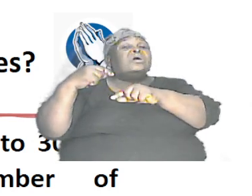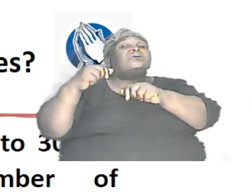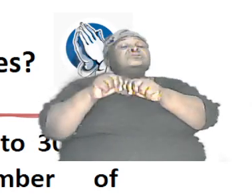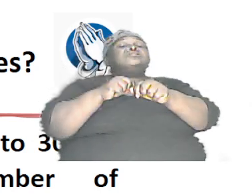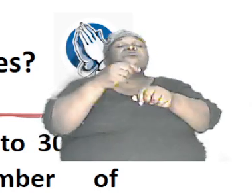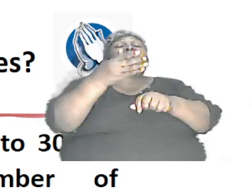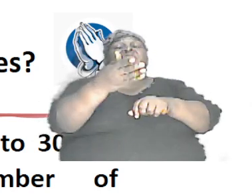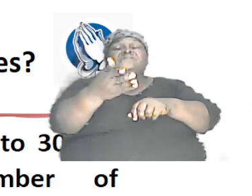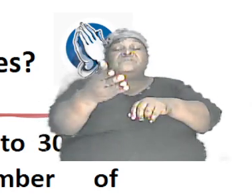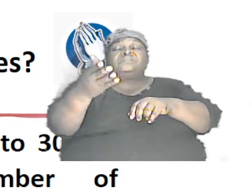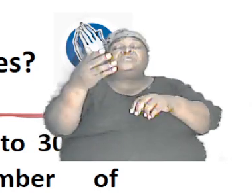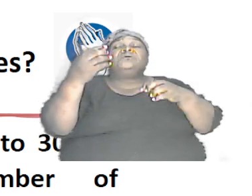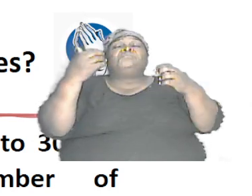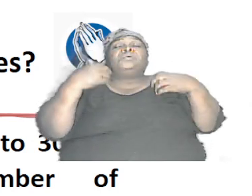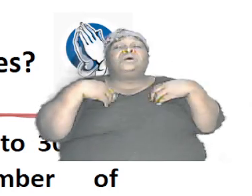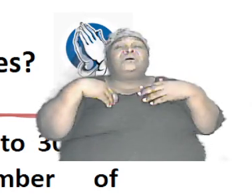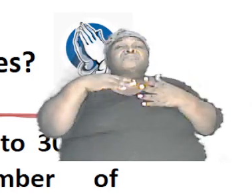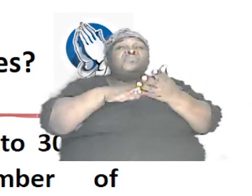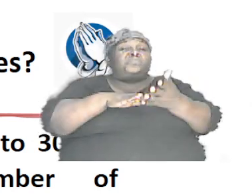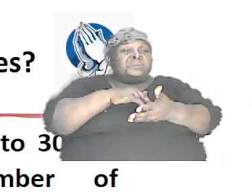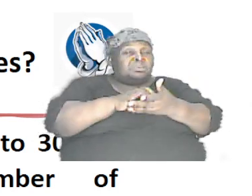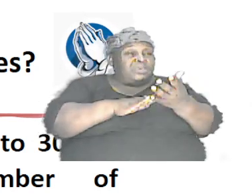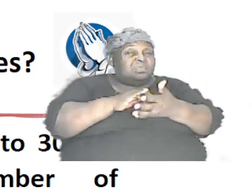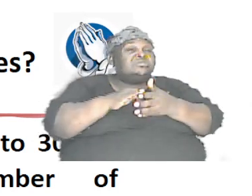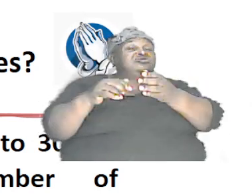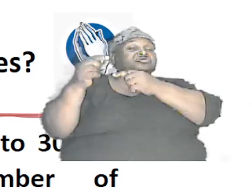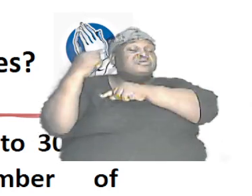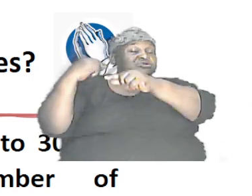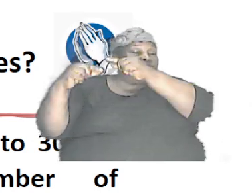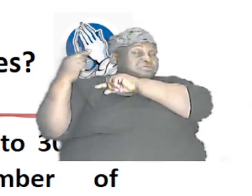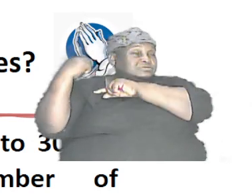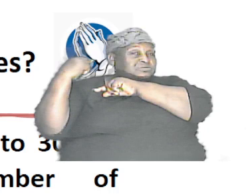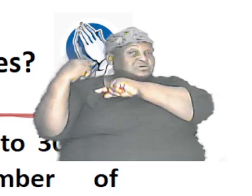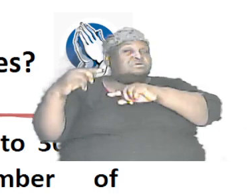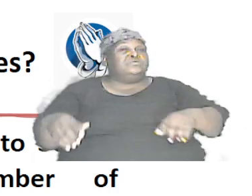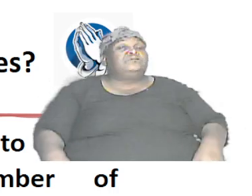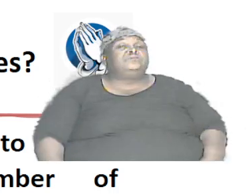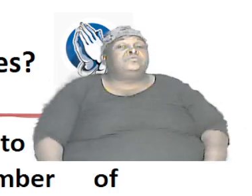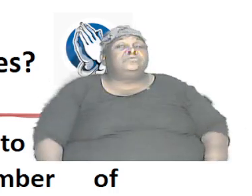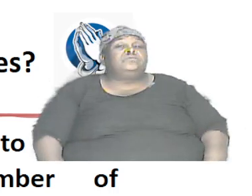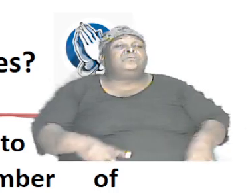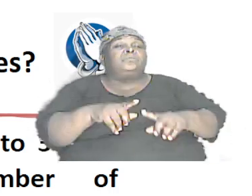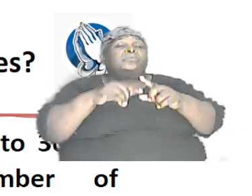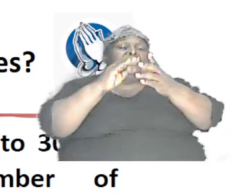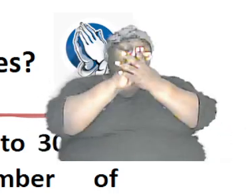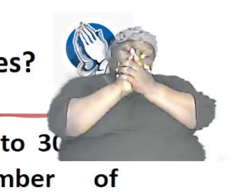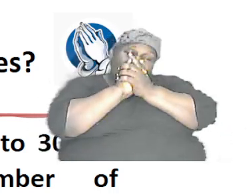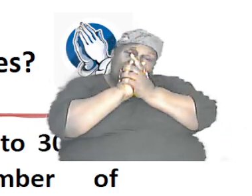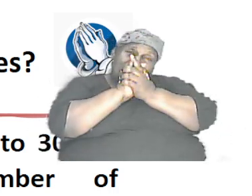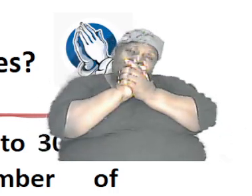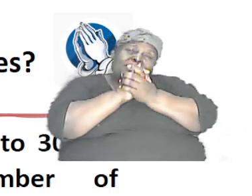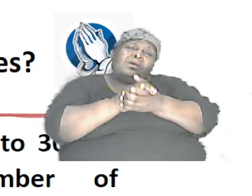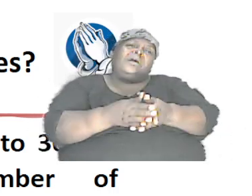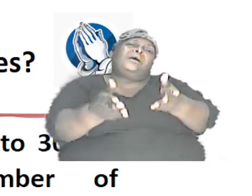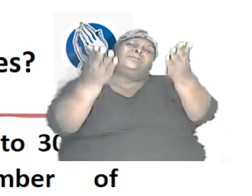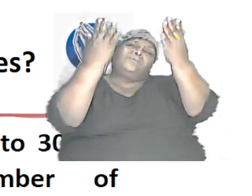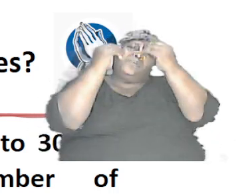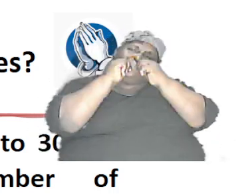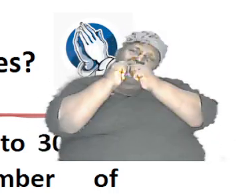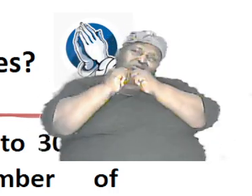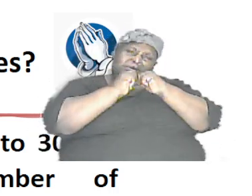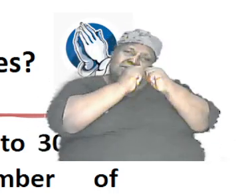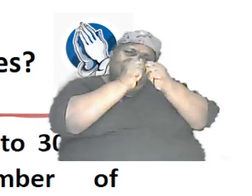what you call recessive genes now when they get married and they come together